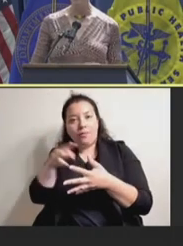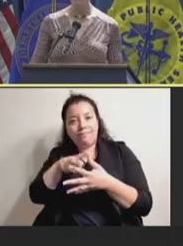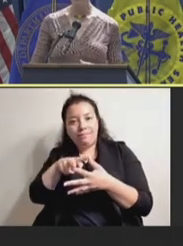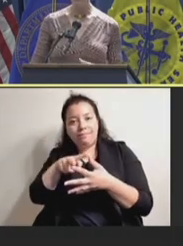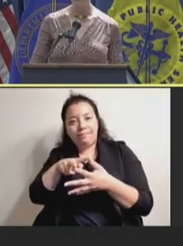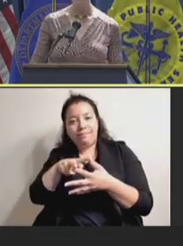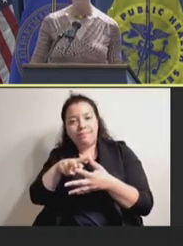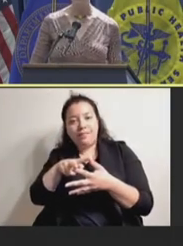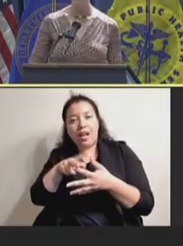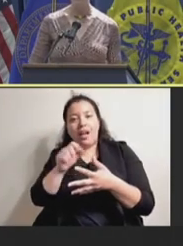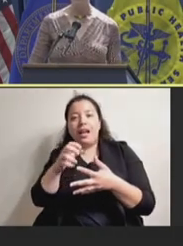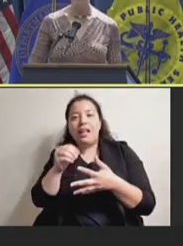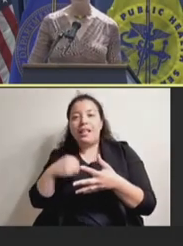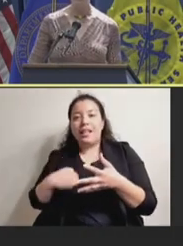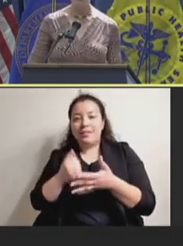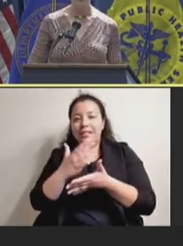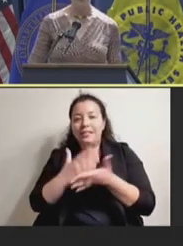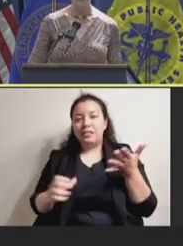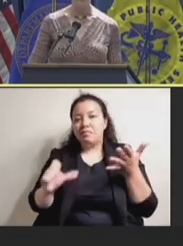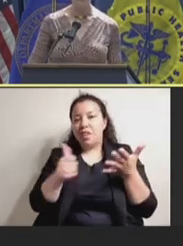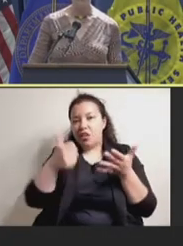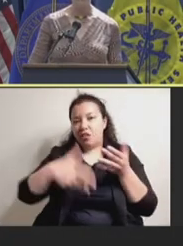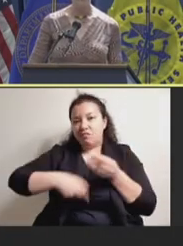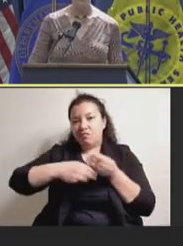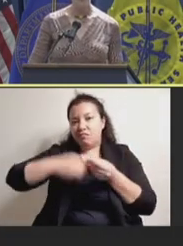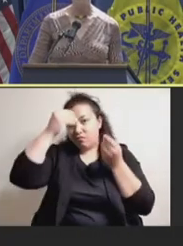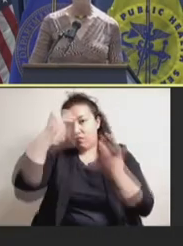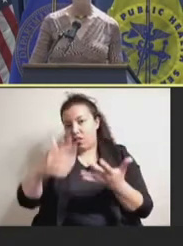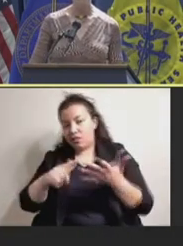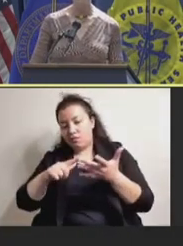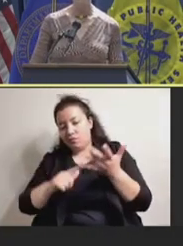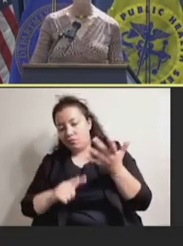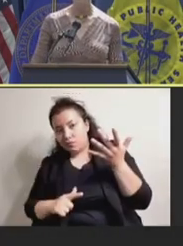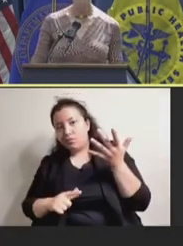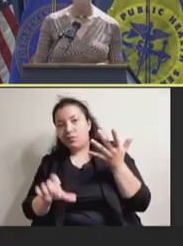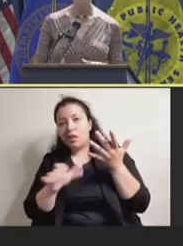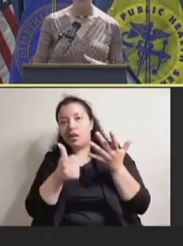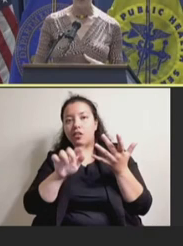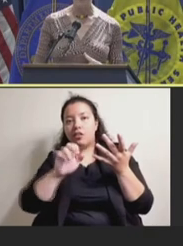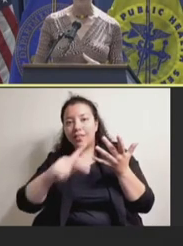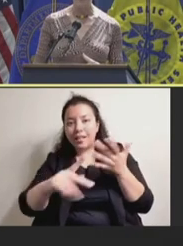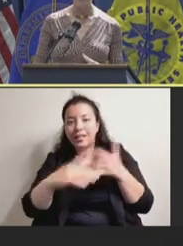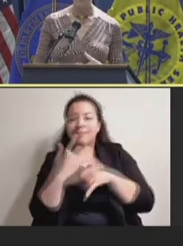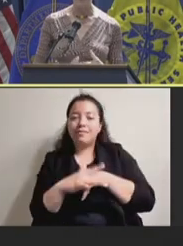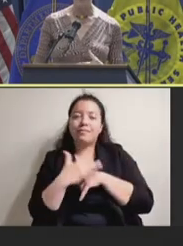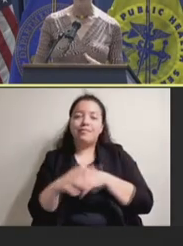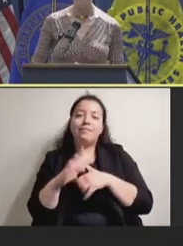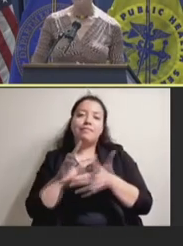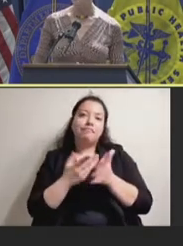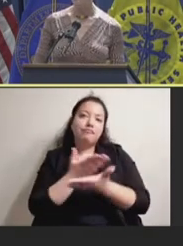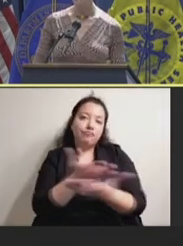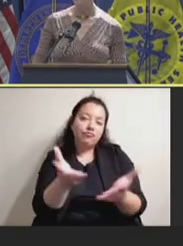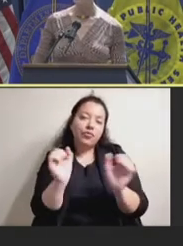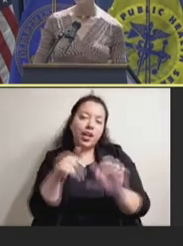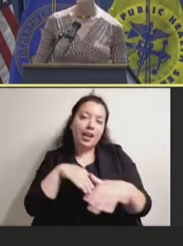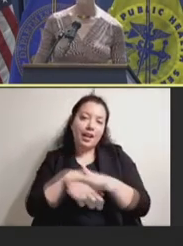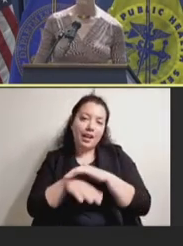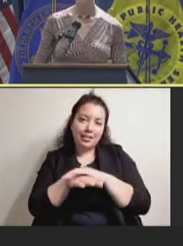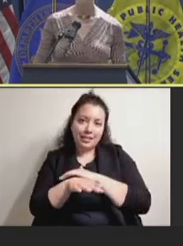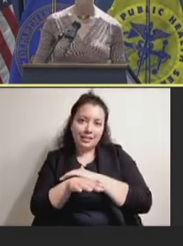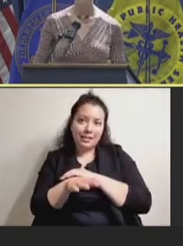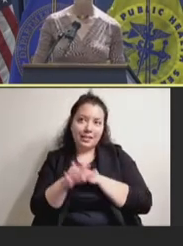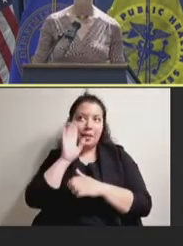on some of these other technologies and some links so you can access the presentation, I understand,